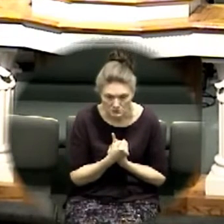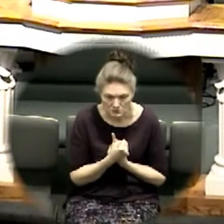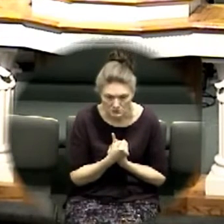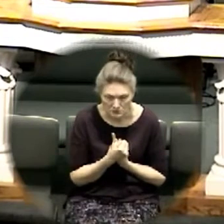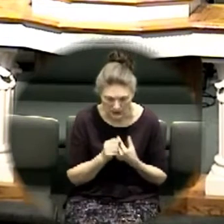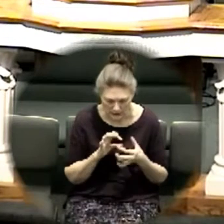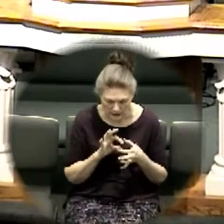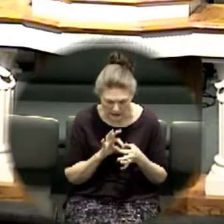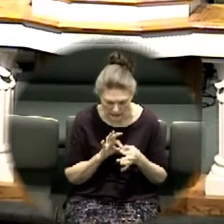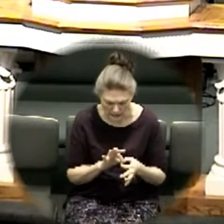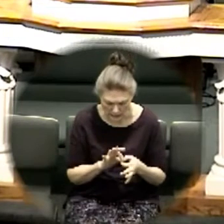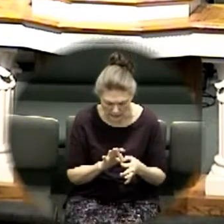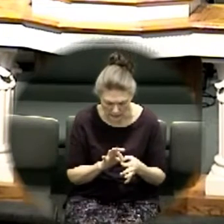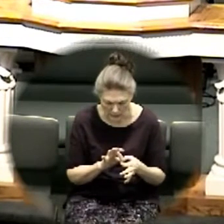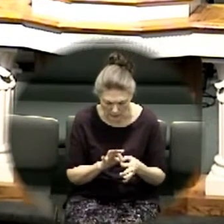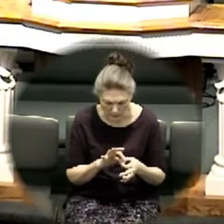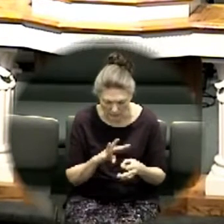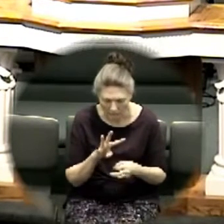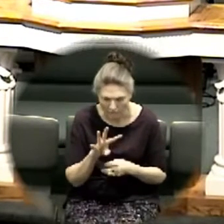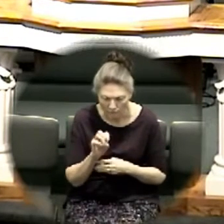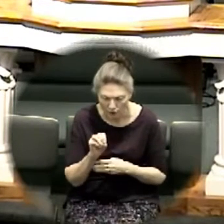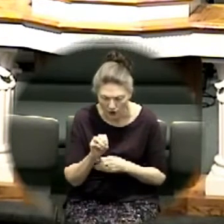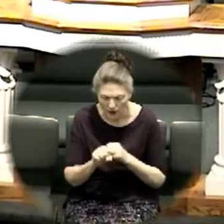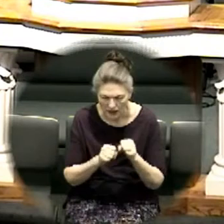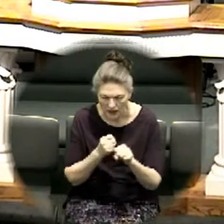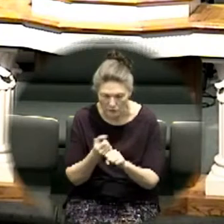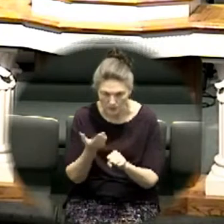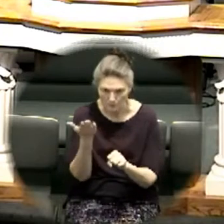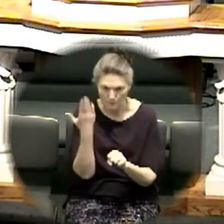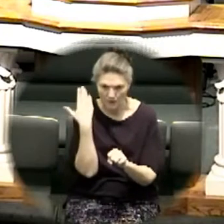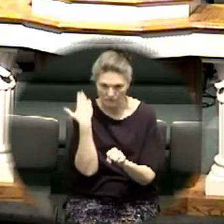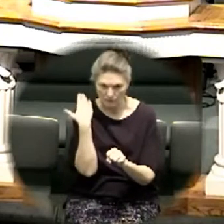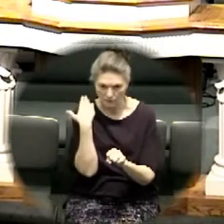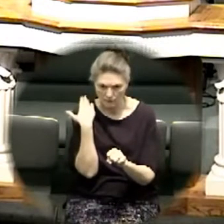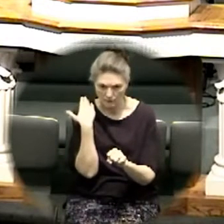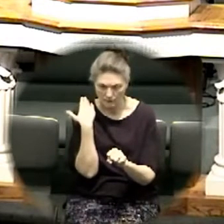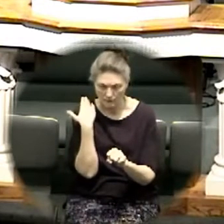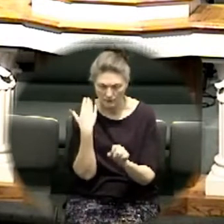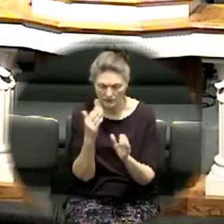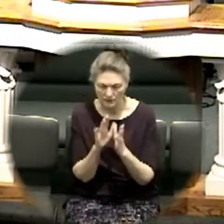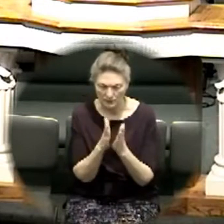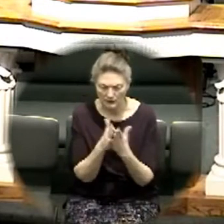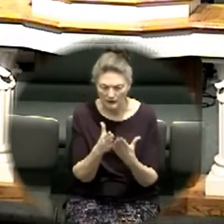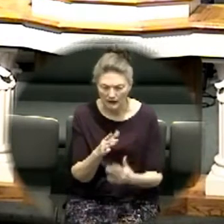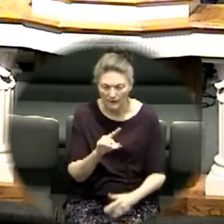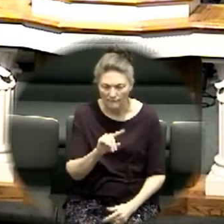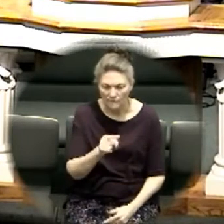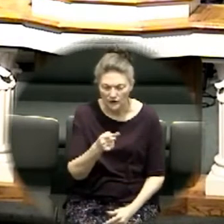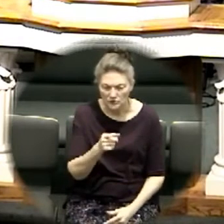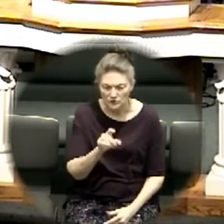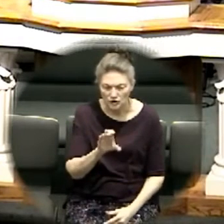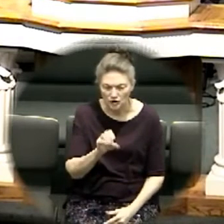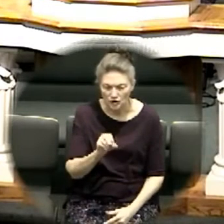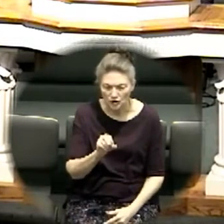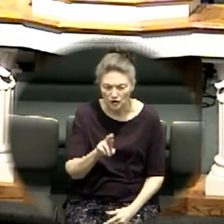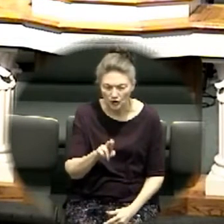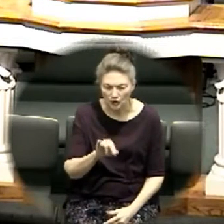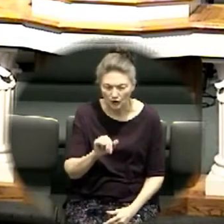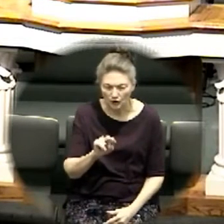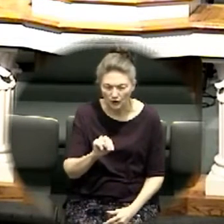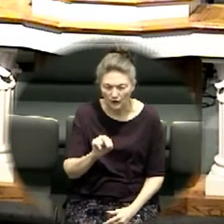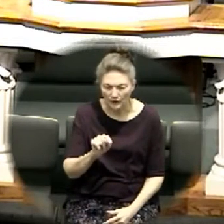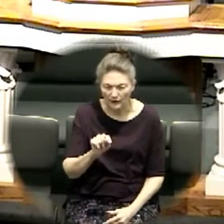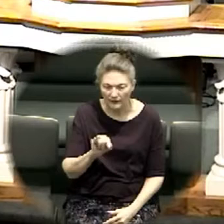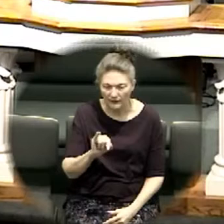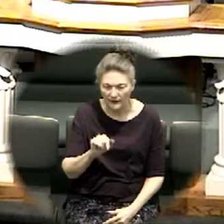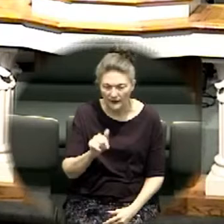to 40 years previous in first corinthians chapter 10 verse 2 it says and all